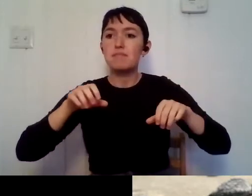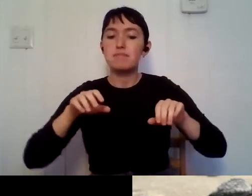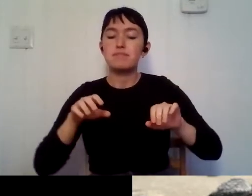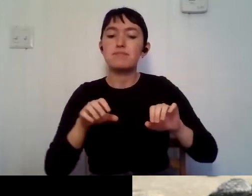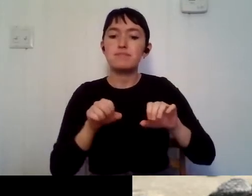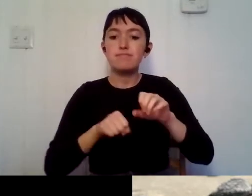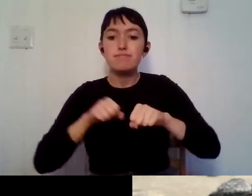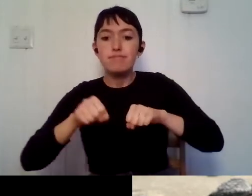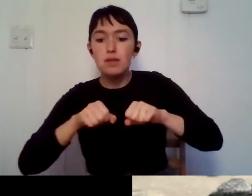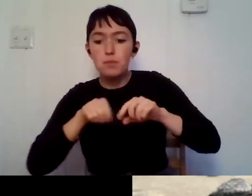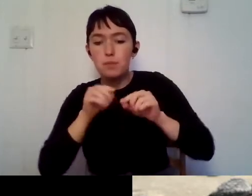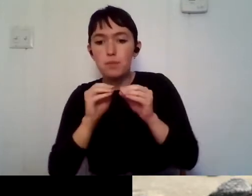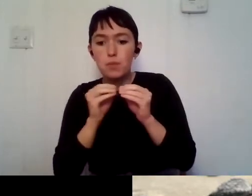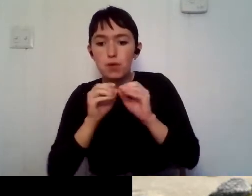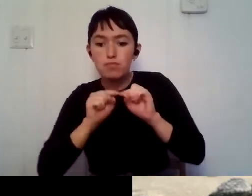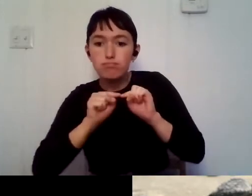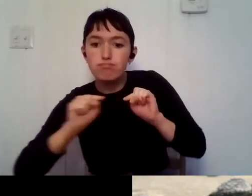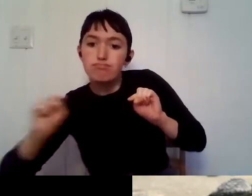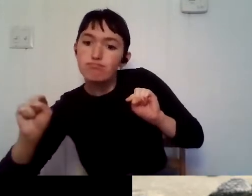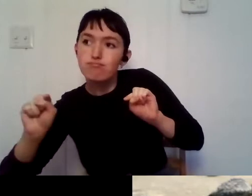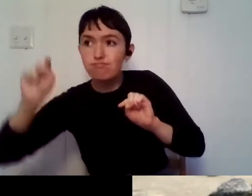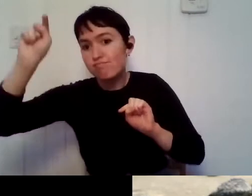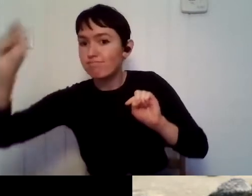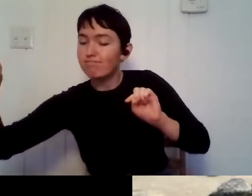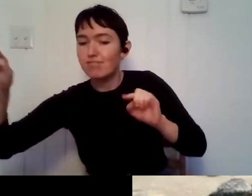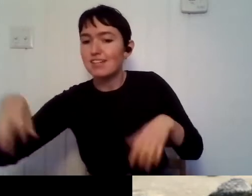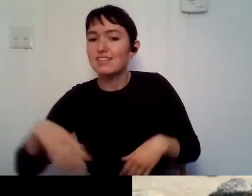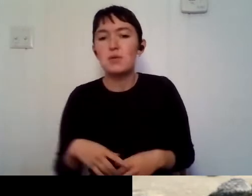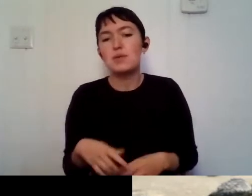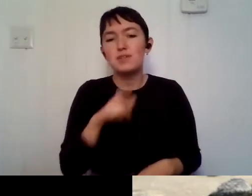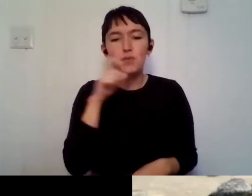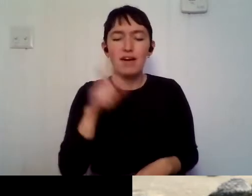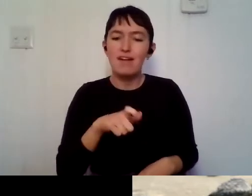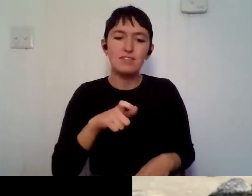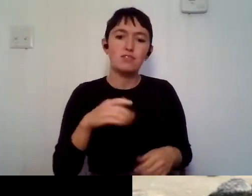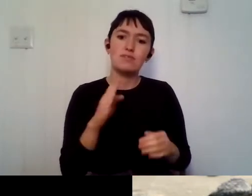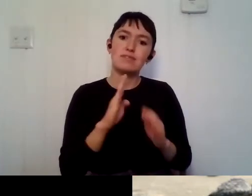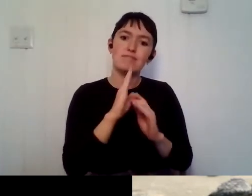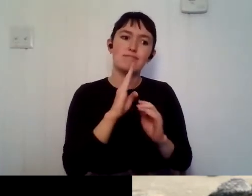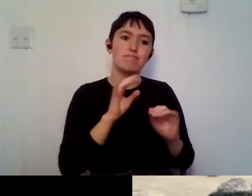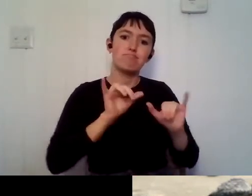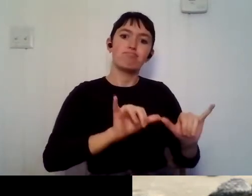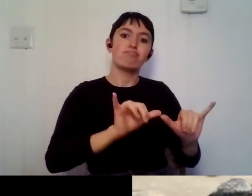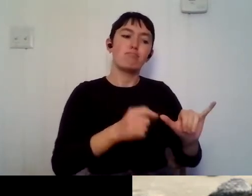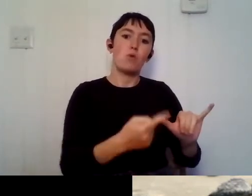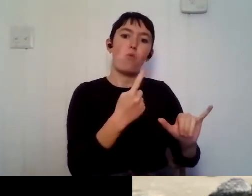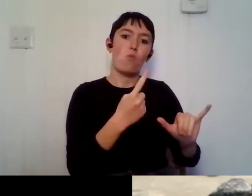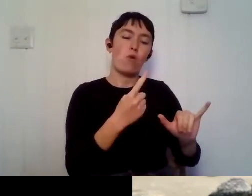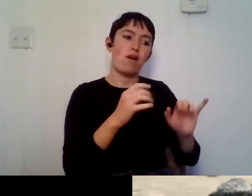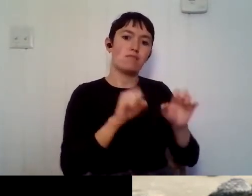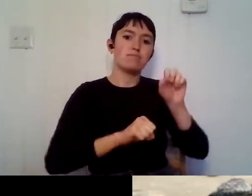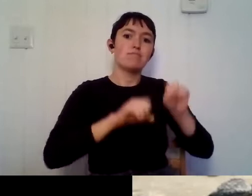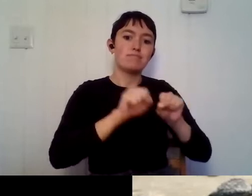horizontal paths that can lead you to the direction you want to go. So you don't have to stay on that one ladder, but you can actually move vertical or a